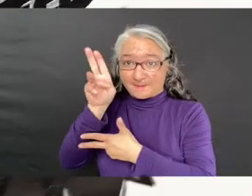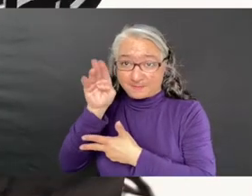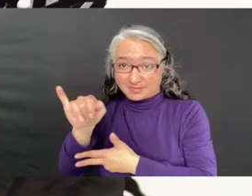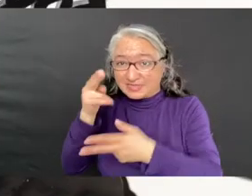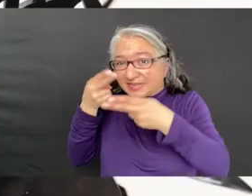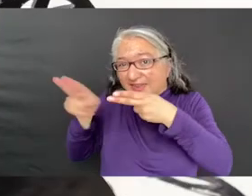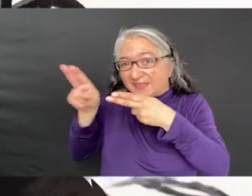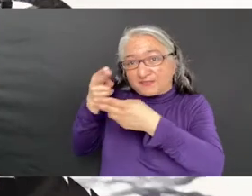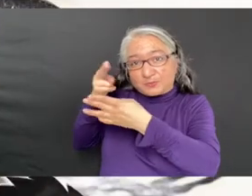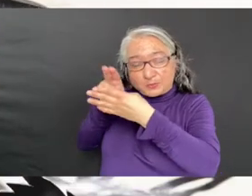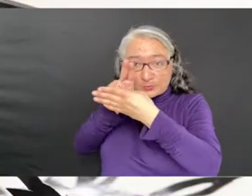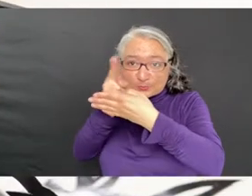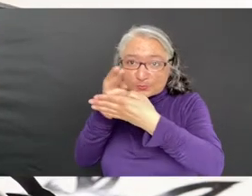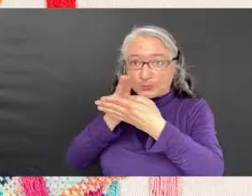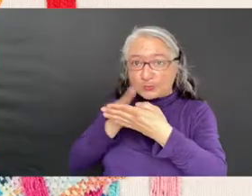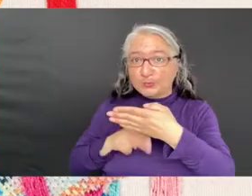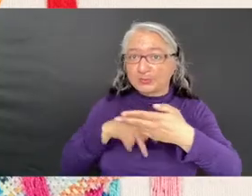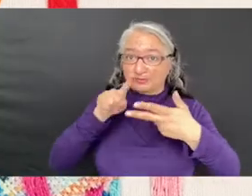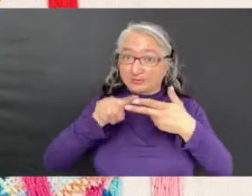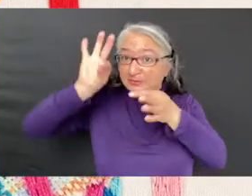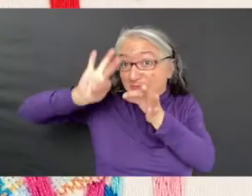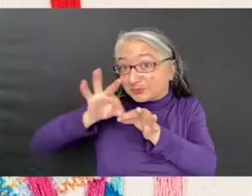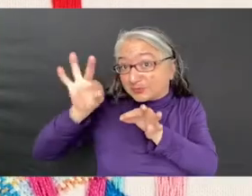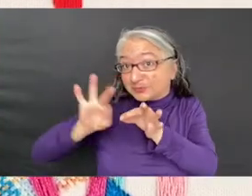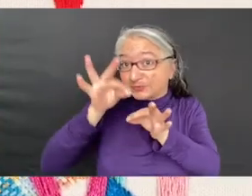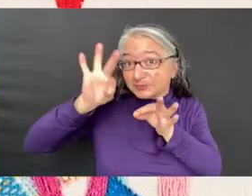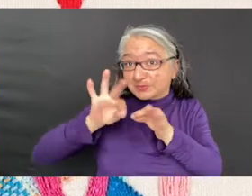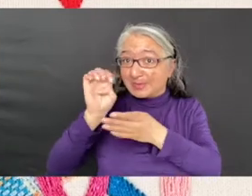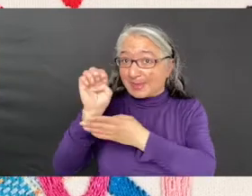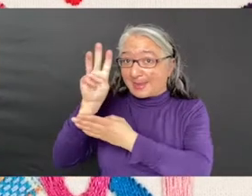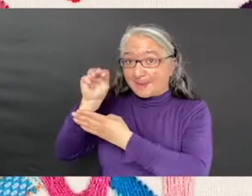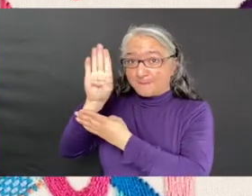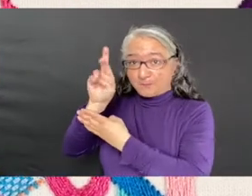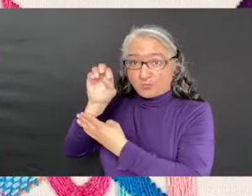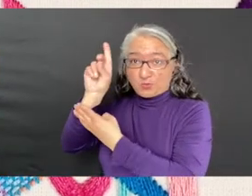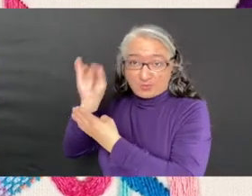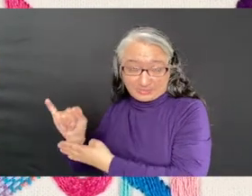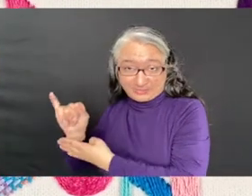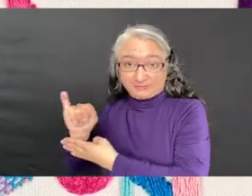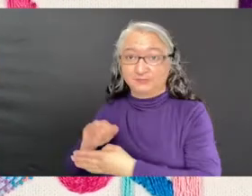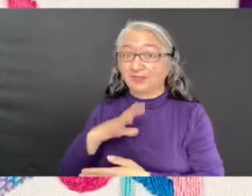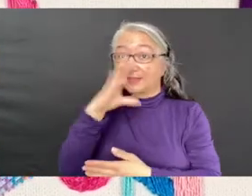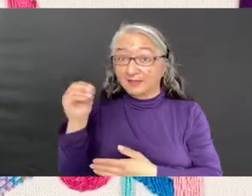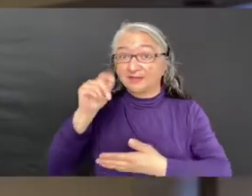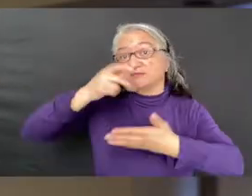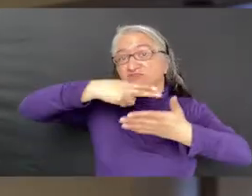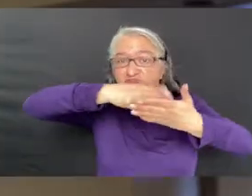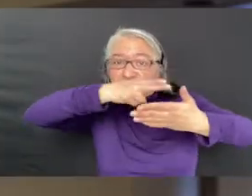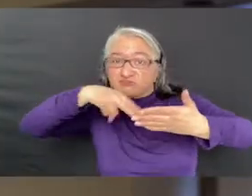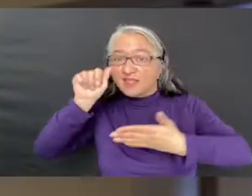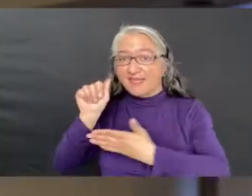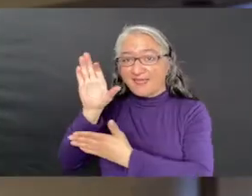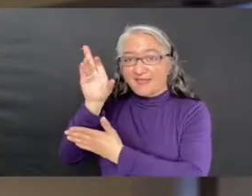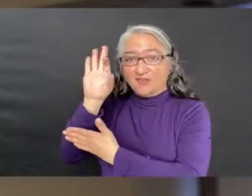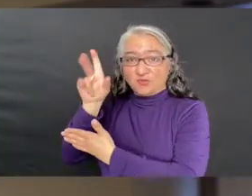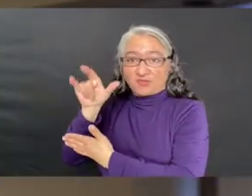with a fine knife, embroidery thread, and acrylic paints on canvas. To start with, let's take a look at the